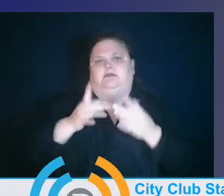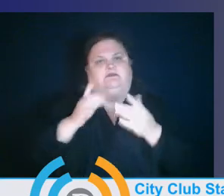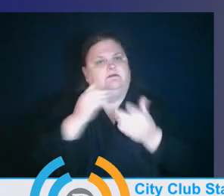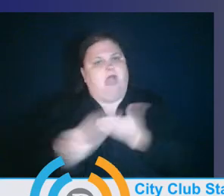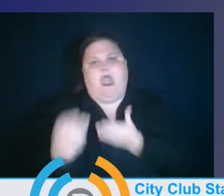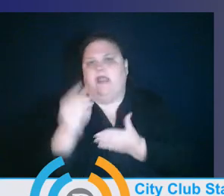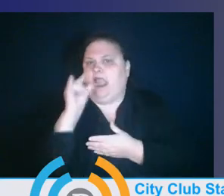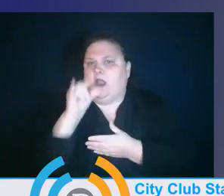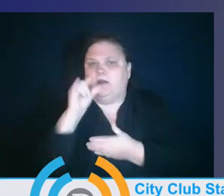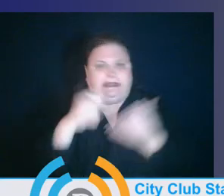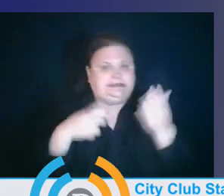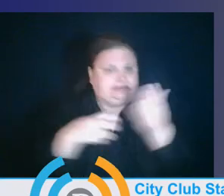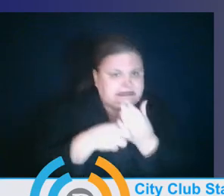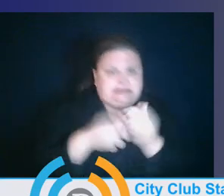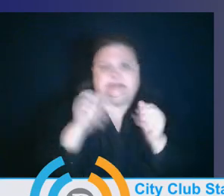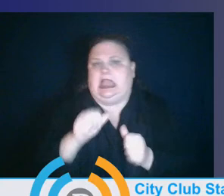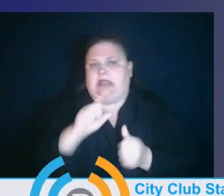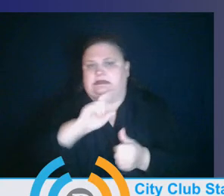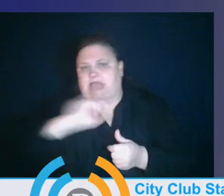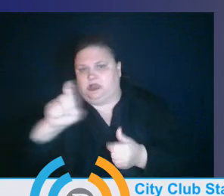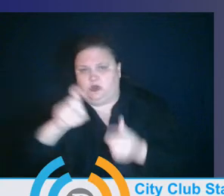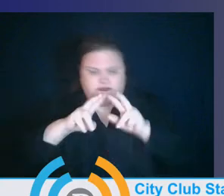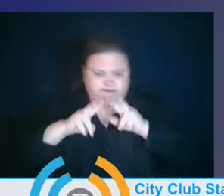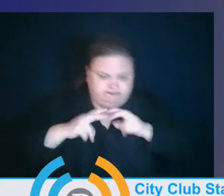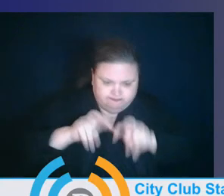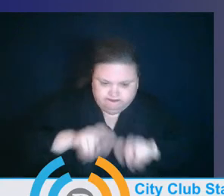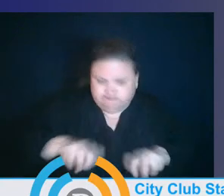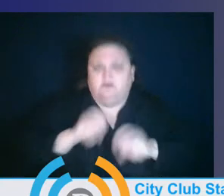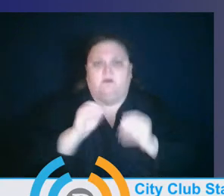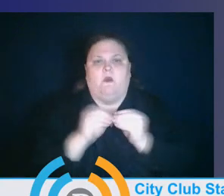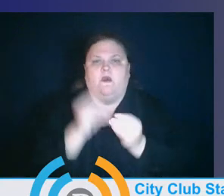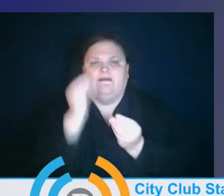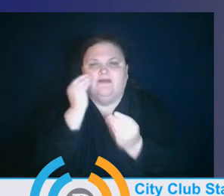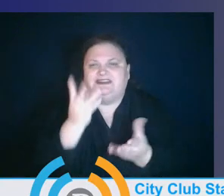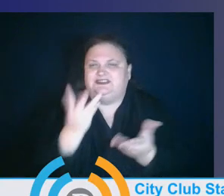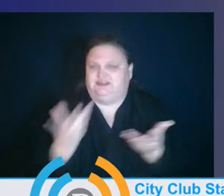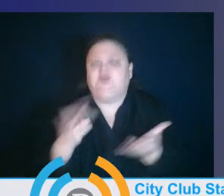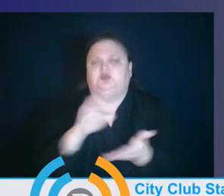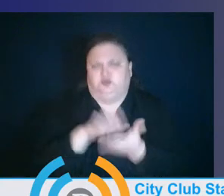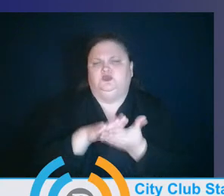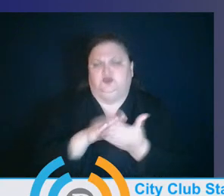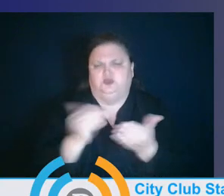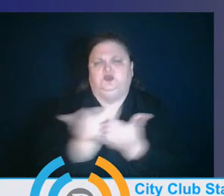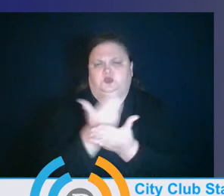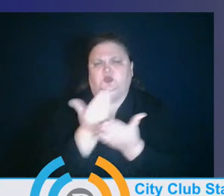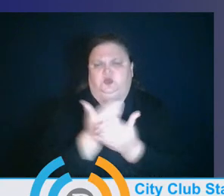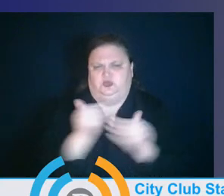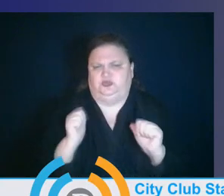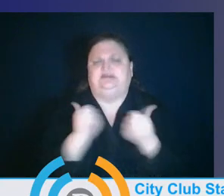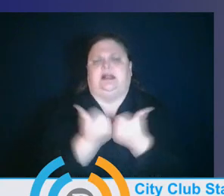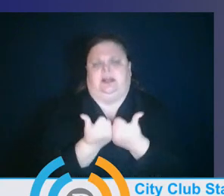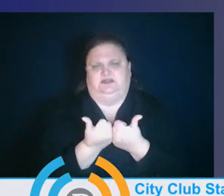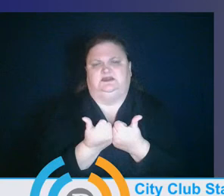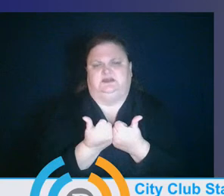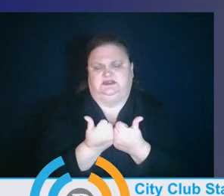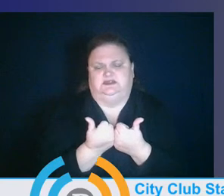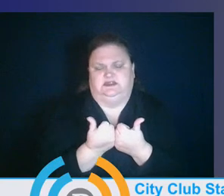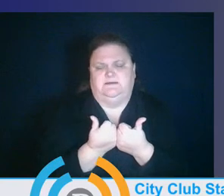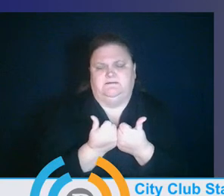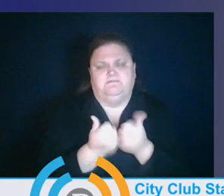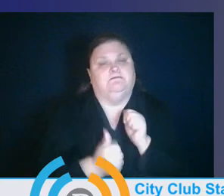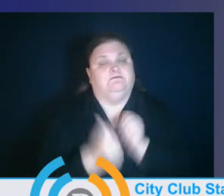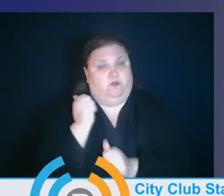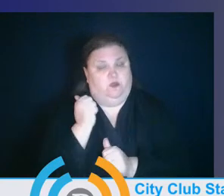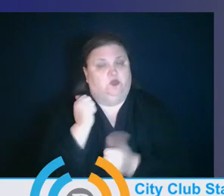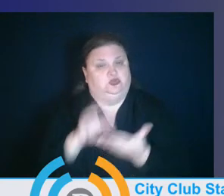diagnosis, look for more information, etc. But schools are facing a new challenge now. And that's most learning will